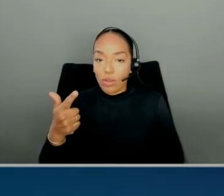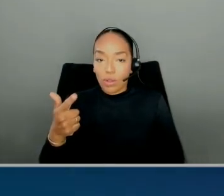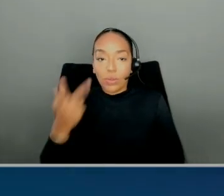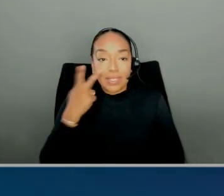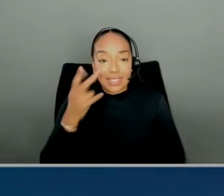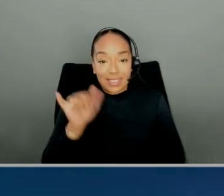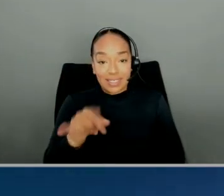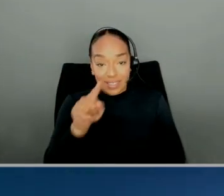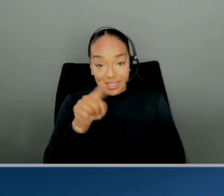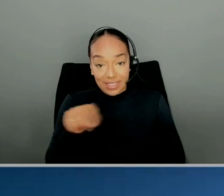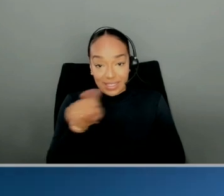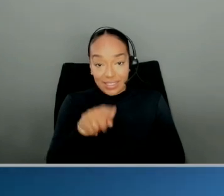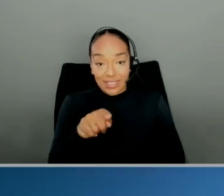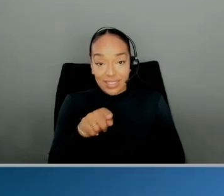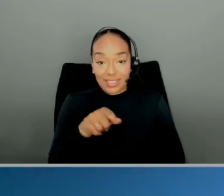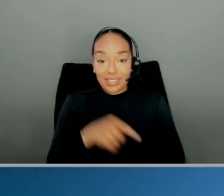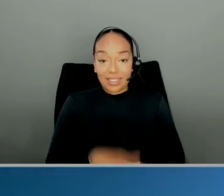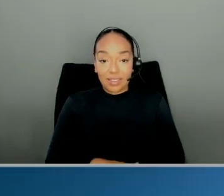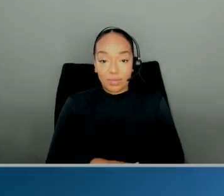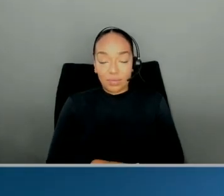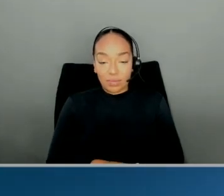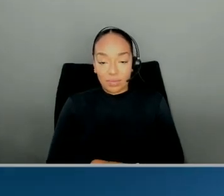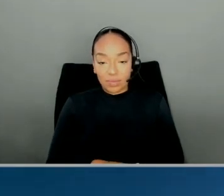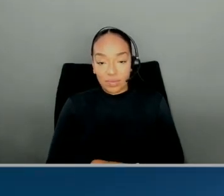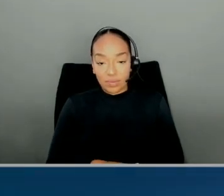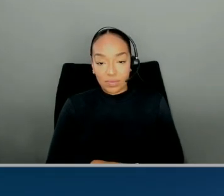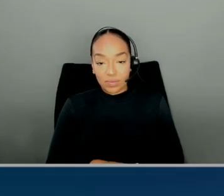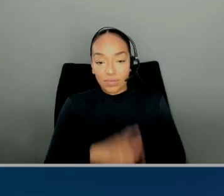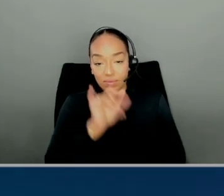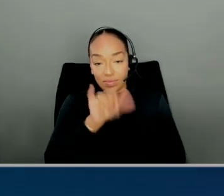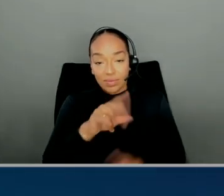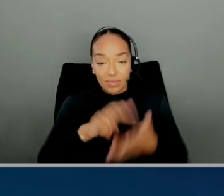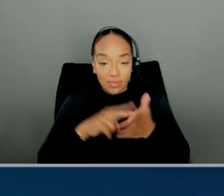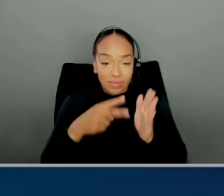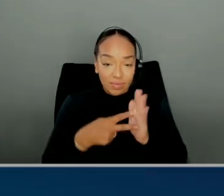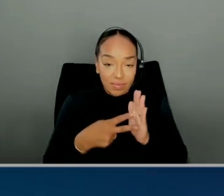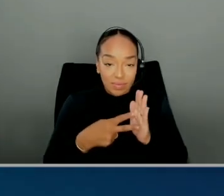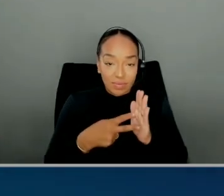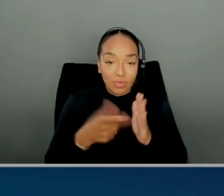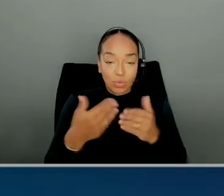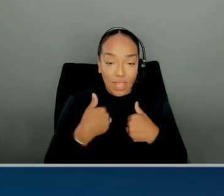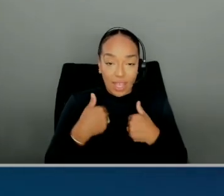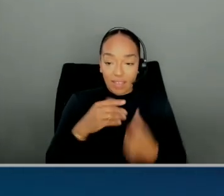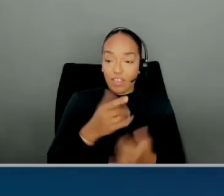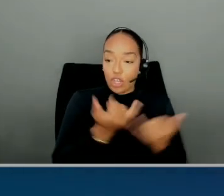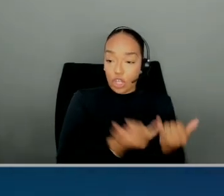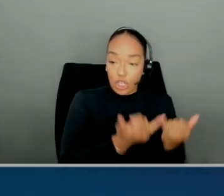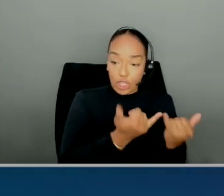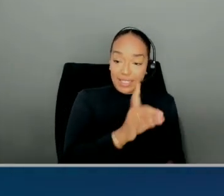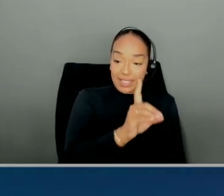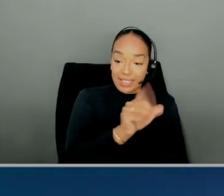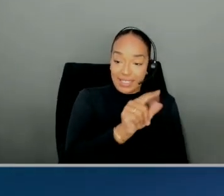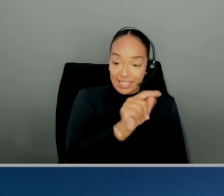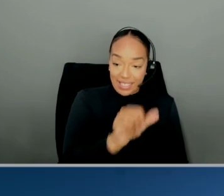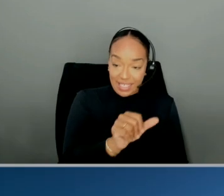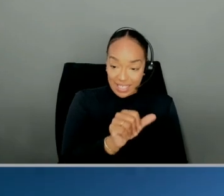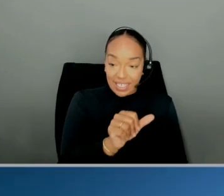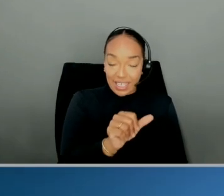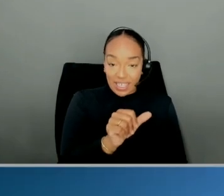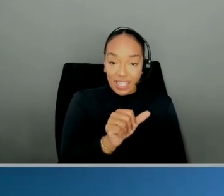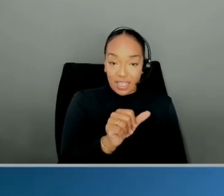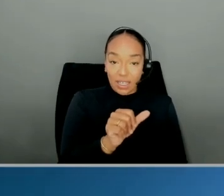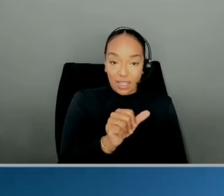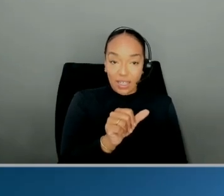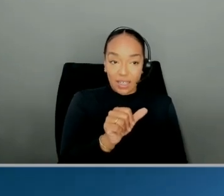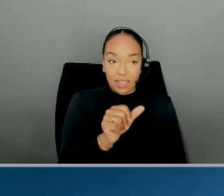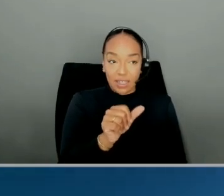as iceberg format. What that means is, you'll have data and metadata associated with it, right? Okay.